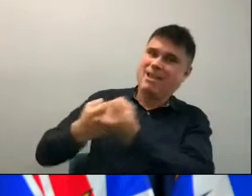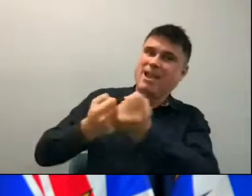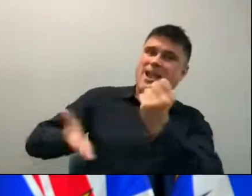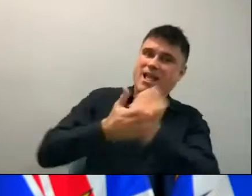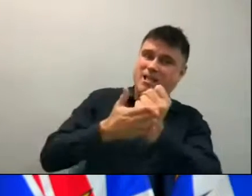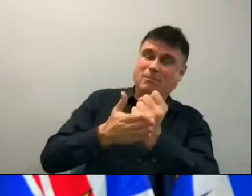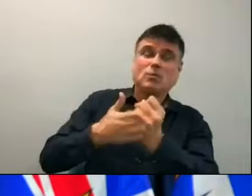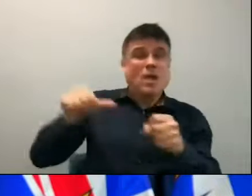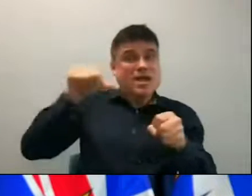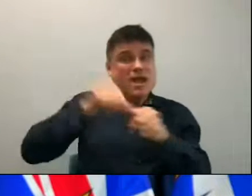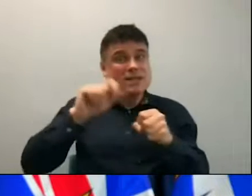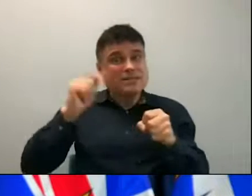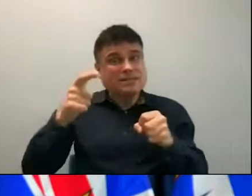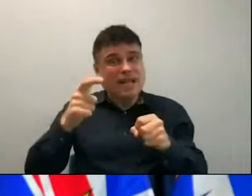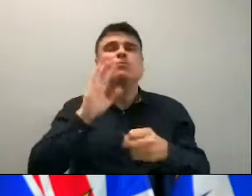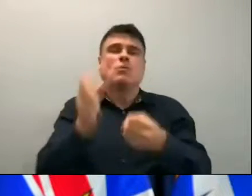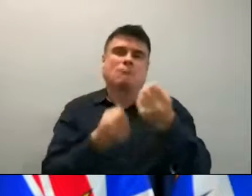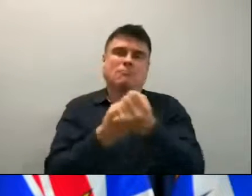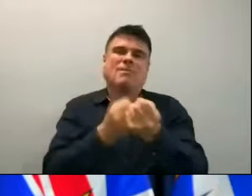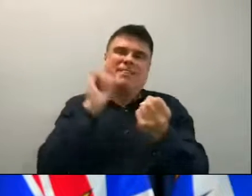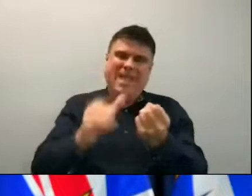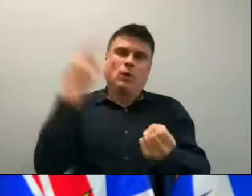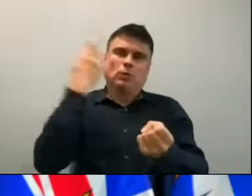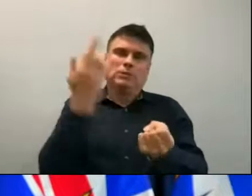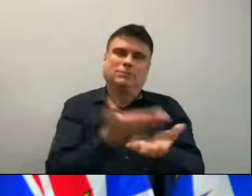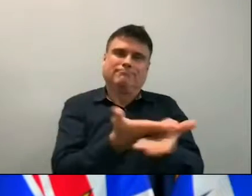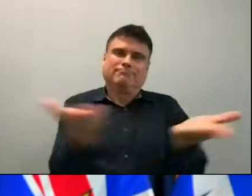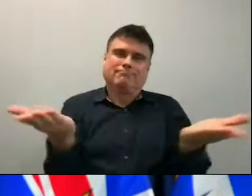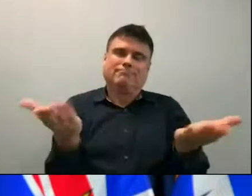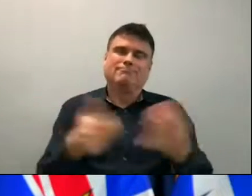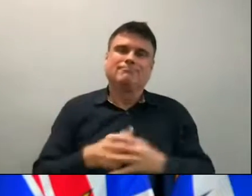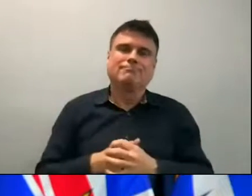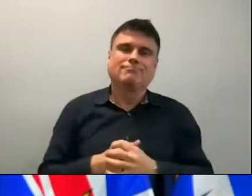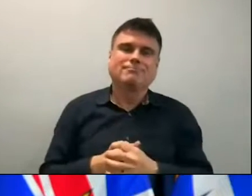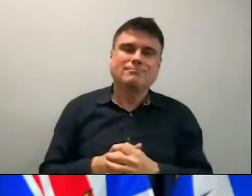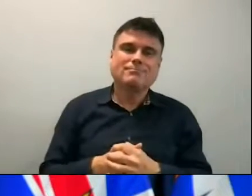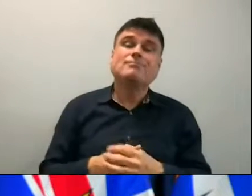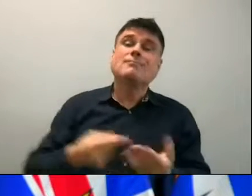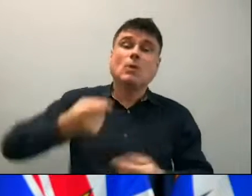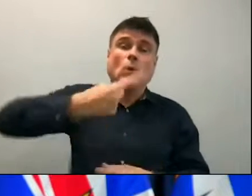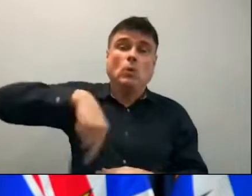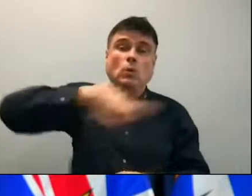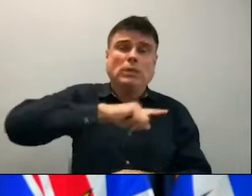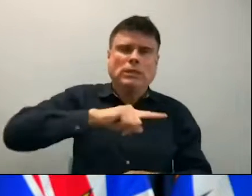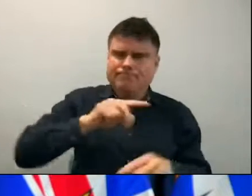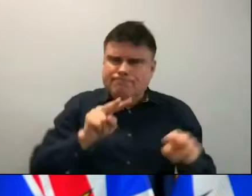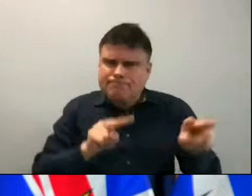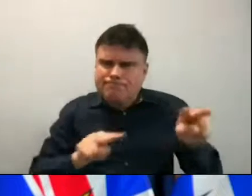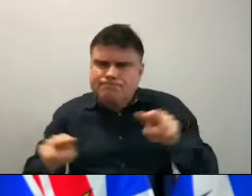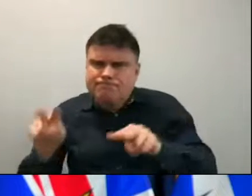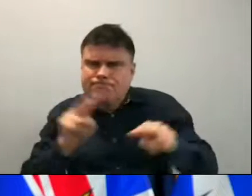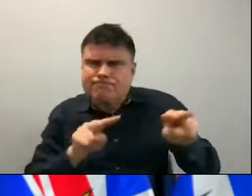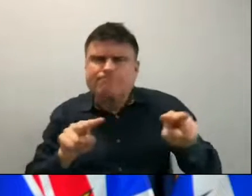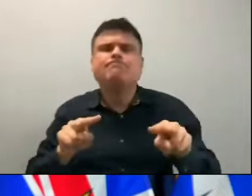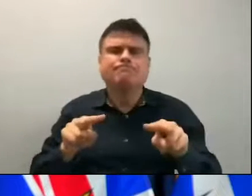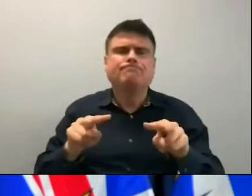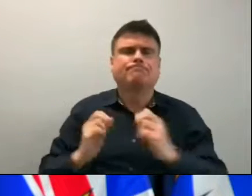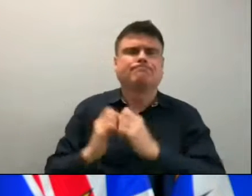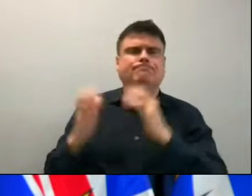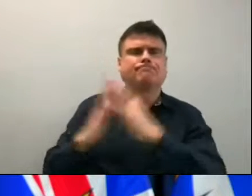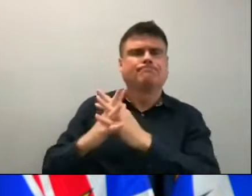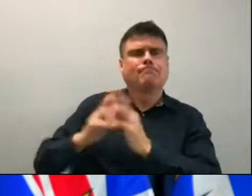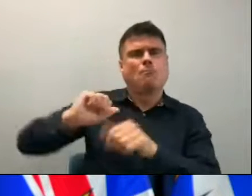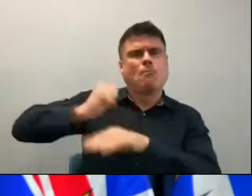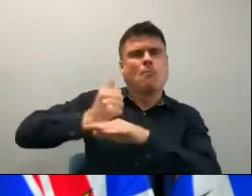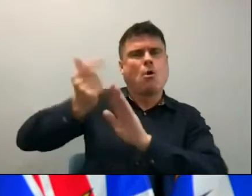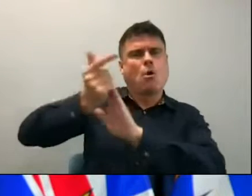And we will certainly continue to monitor the situation. Minister Ralston has been clear on that. We put in place legislation to ensure that gouging wasn't